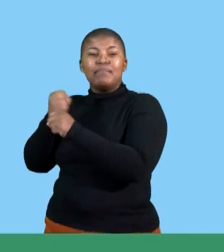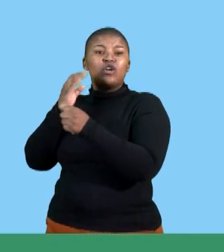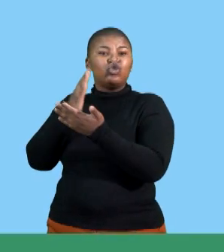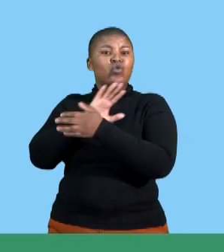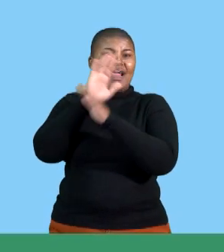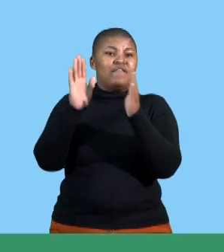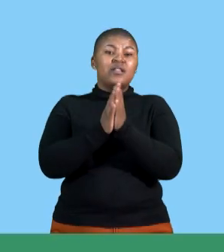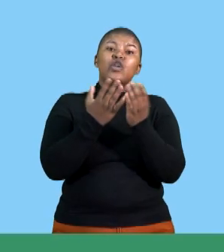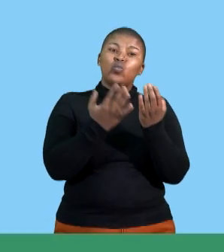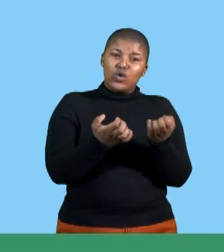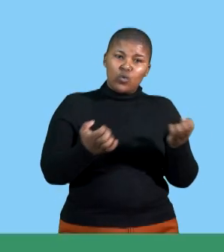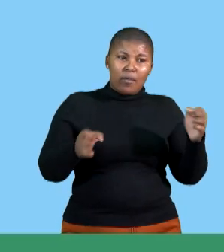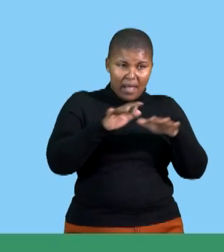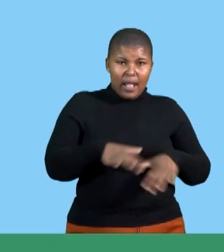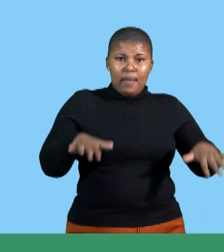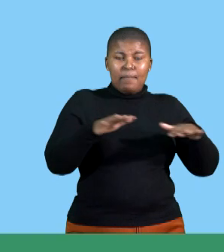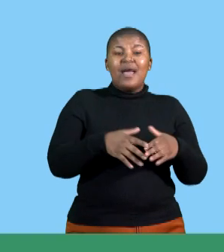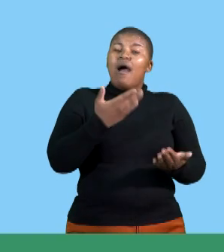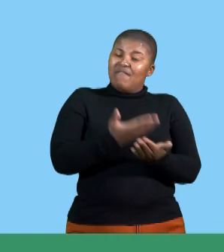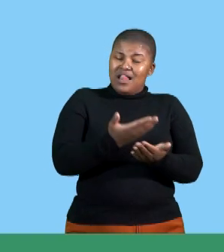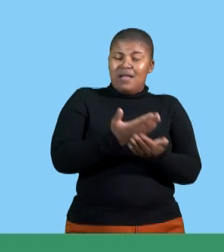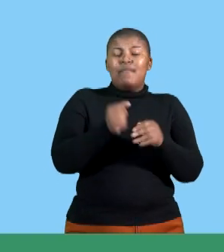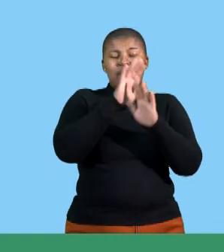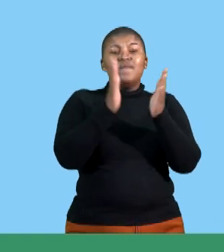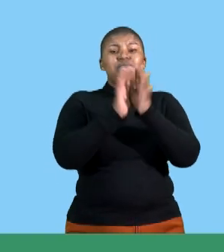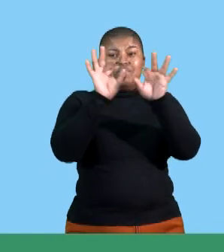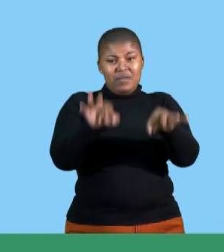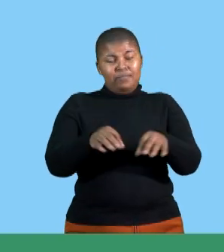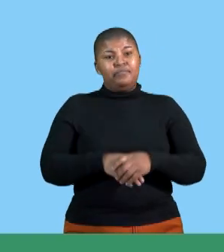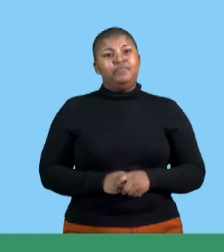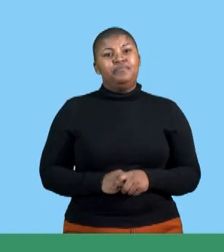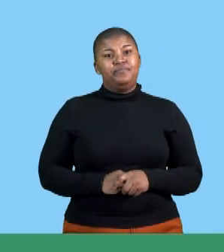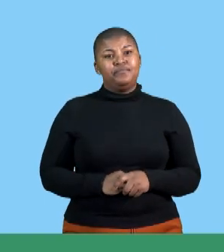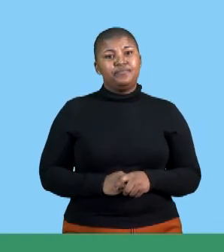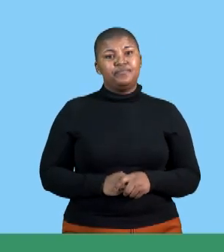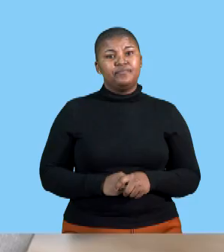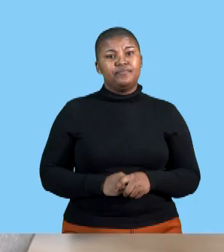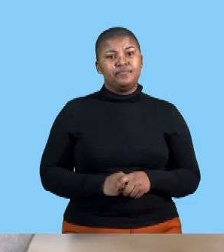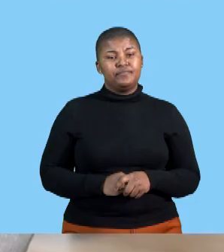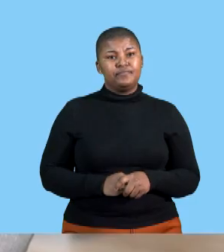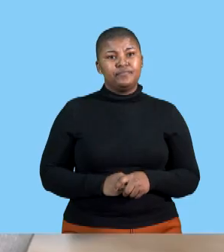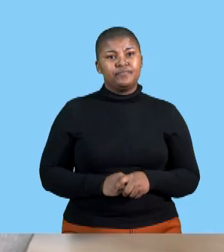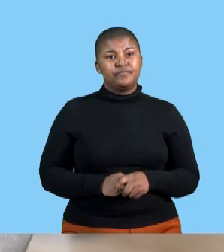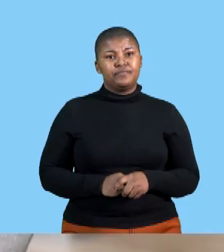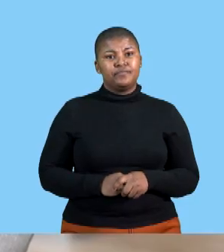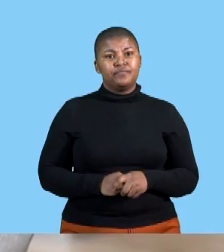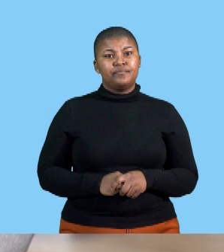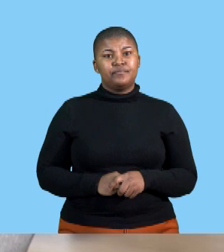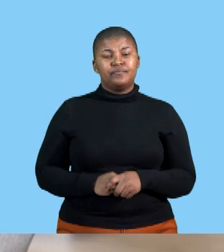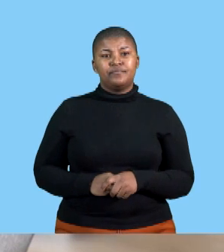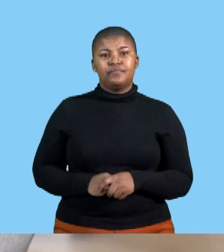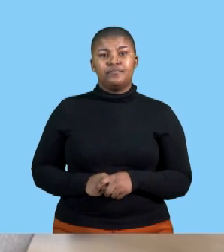aids and the community area, I mean the equipment area is available. That is very important. All right. Um,